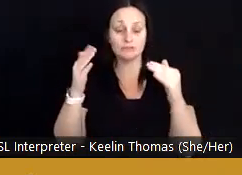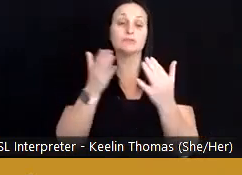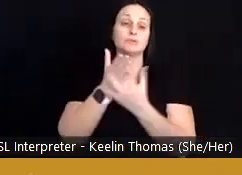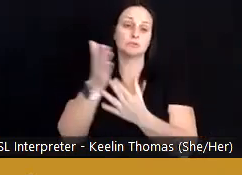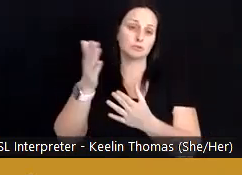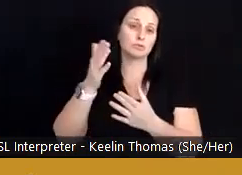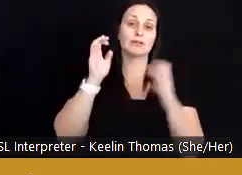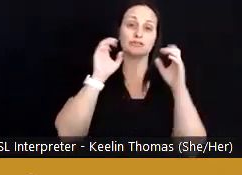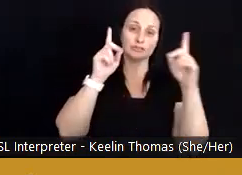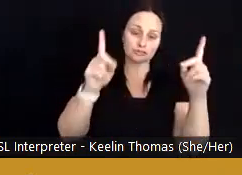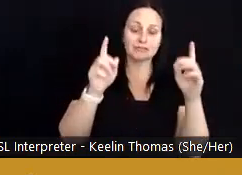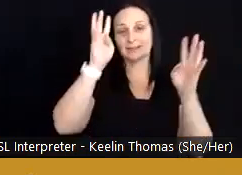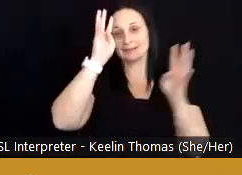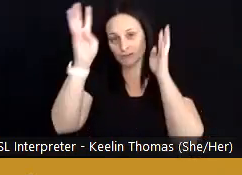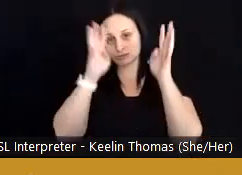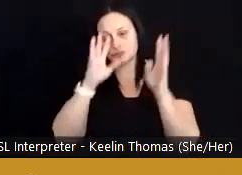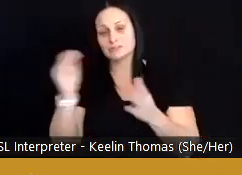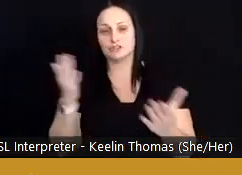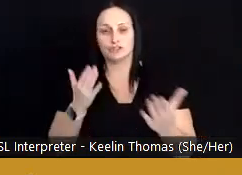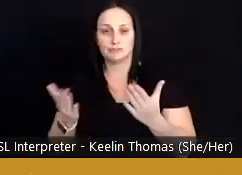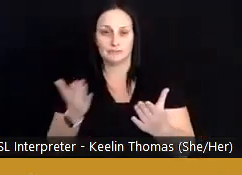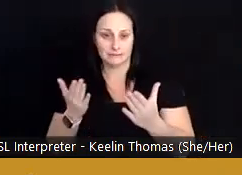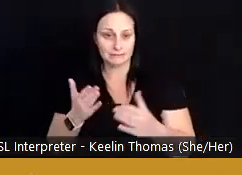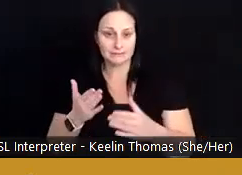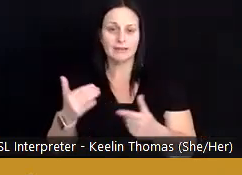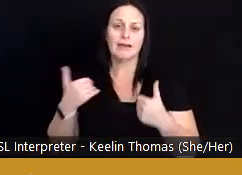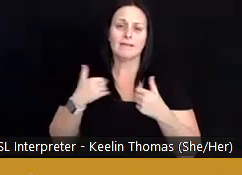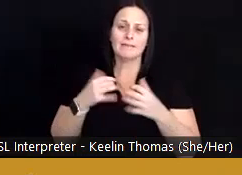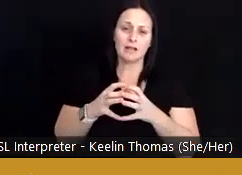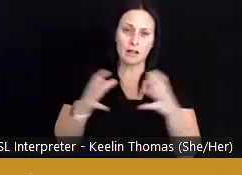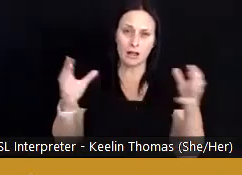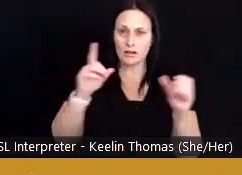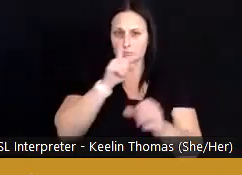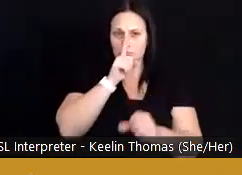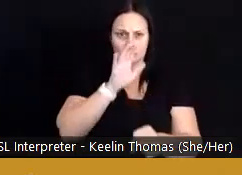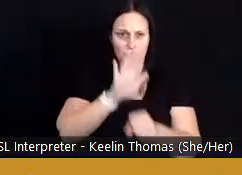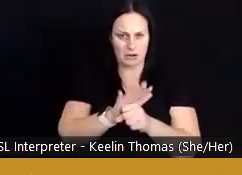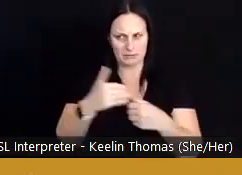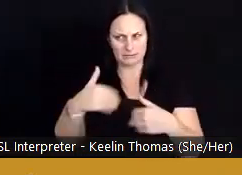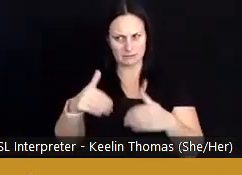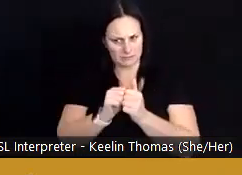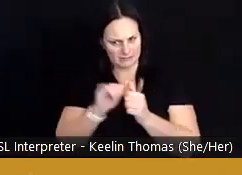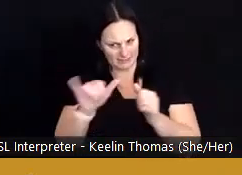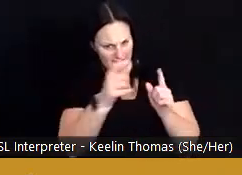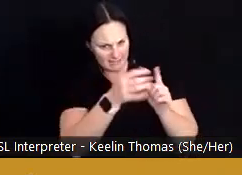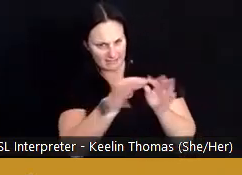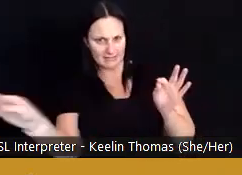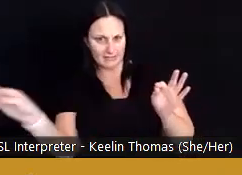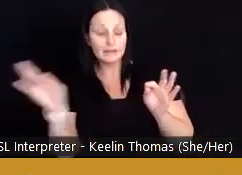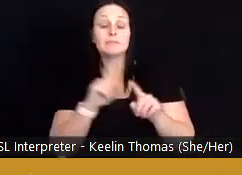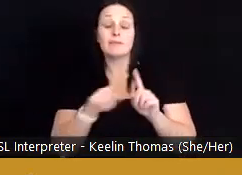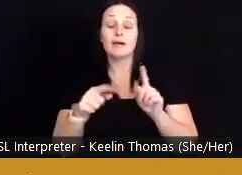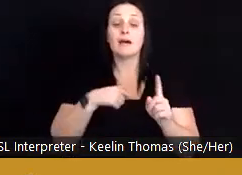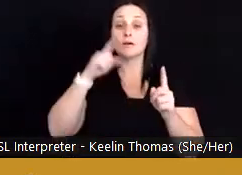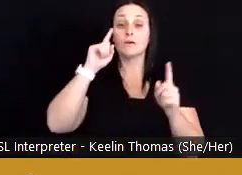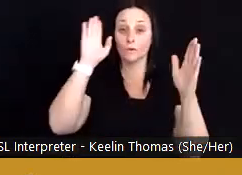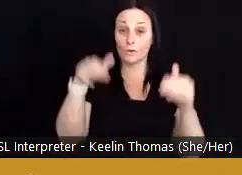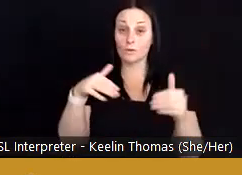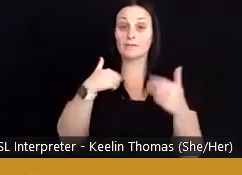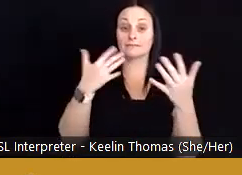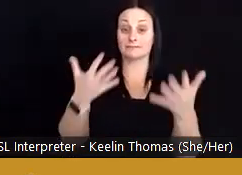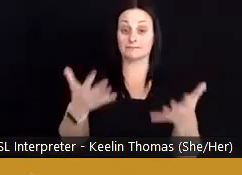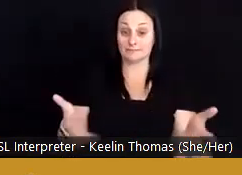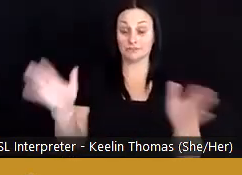education and service. There's a lot of promise that's held in those words, and I hope by the time I have